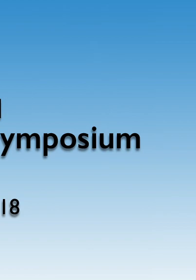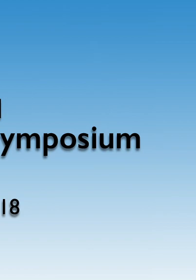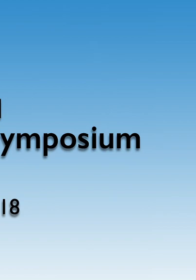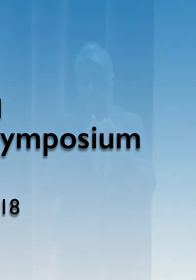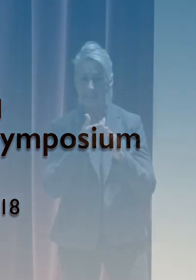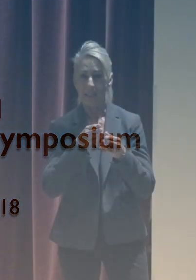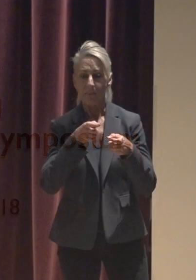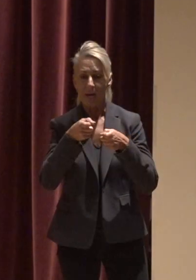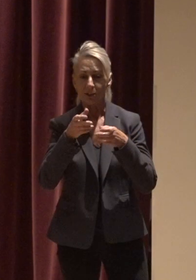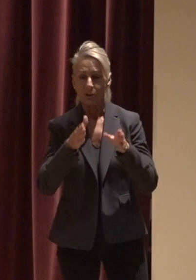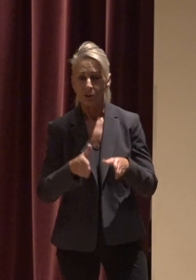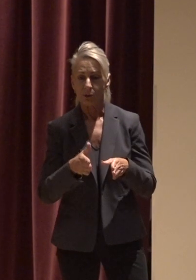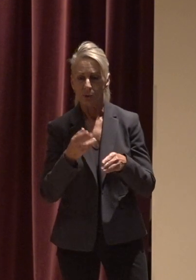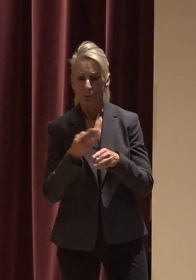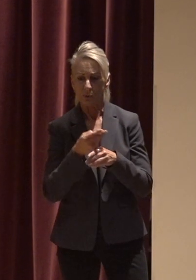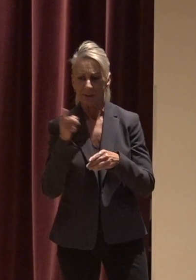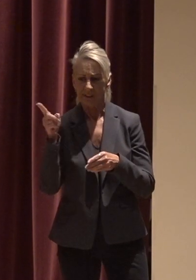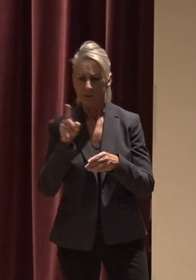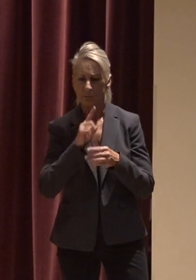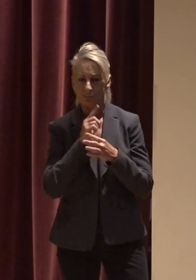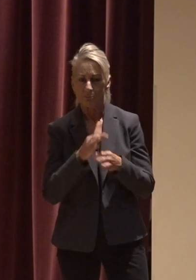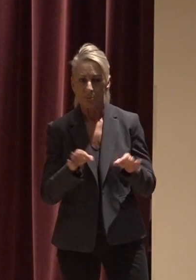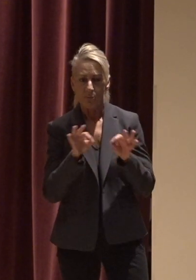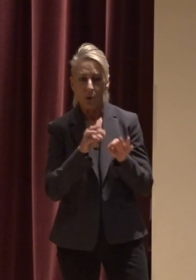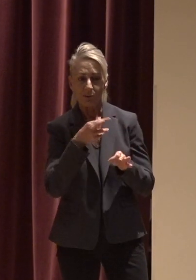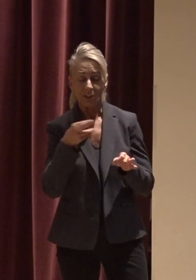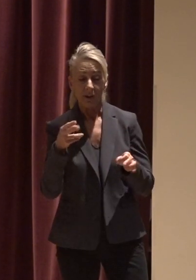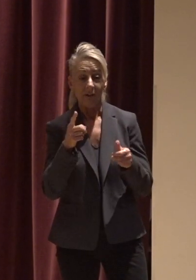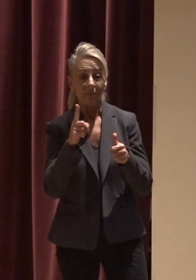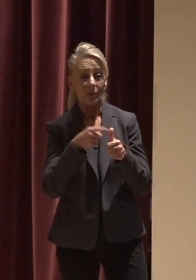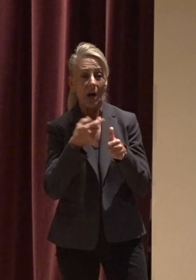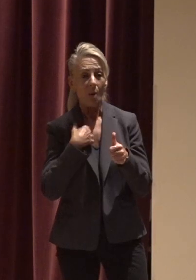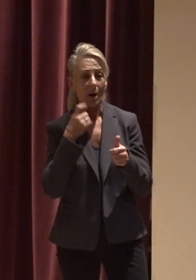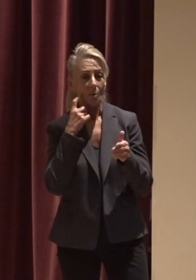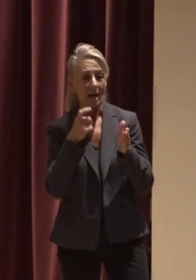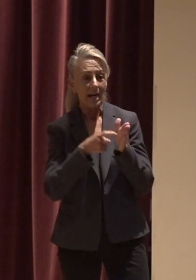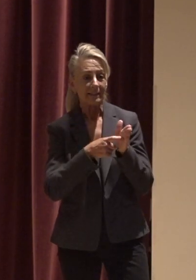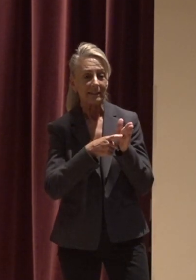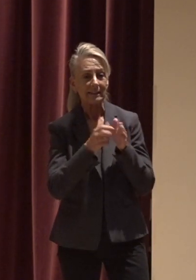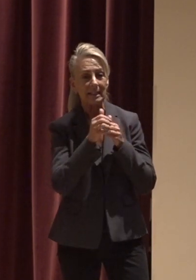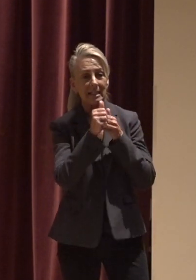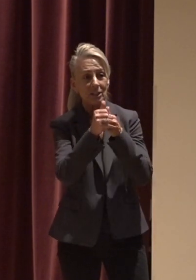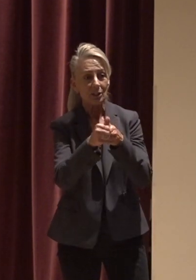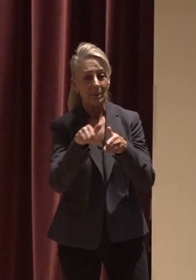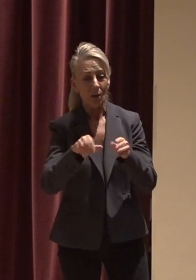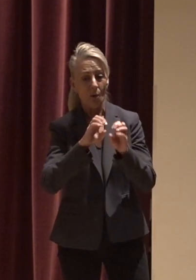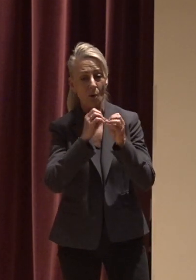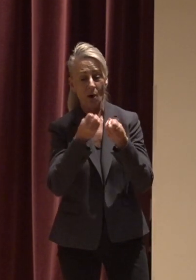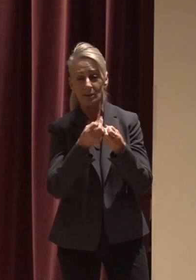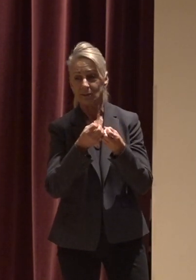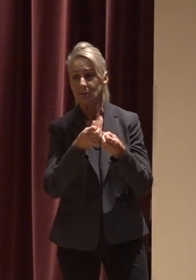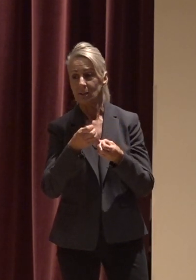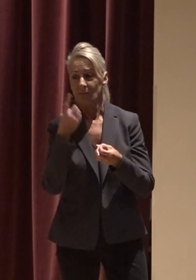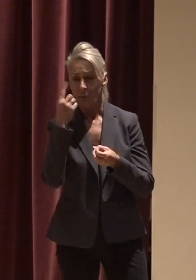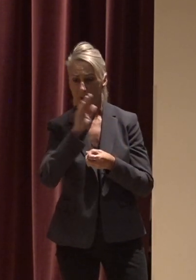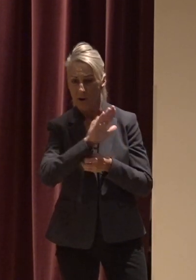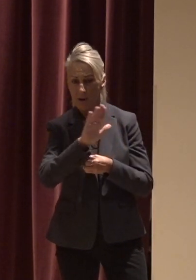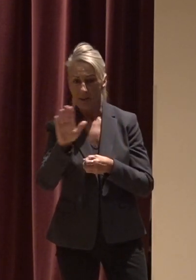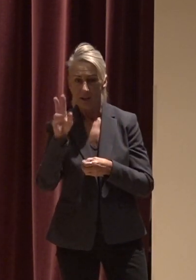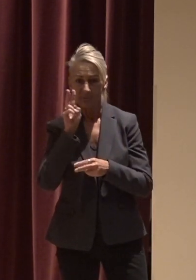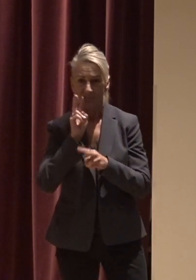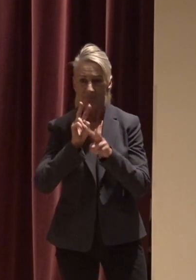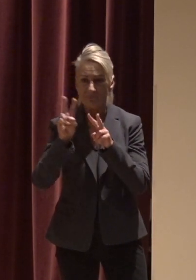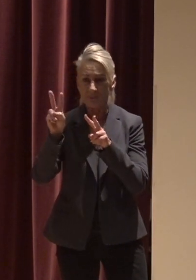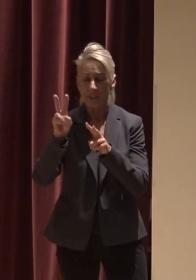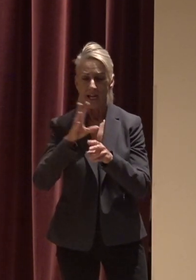this vital resource but first I would like to recognize and thank the leadership of our organization for without their vision and active support